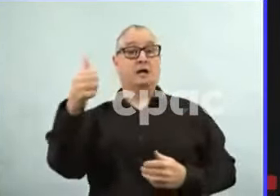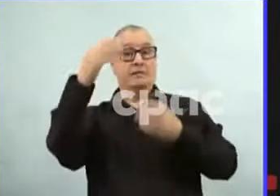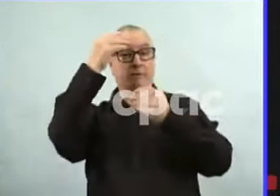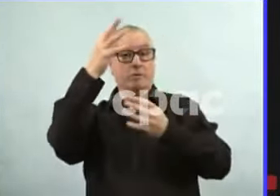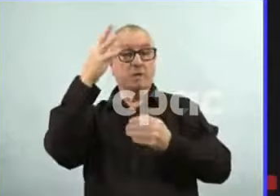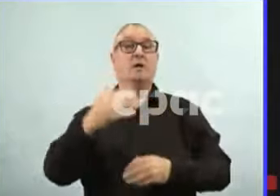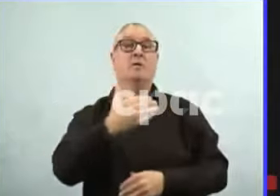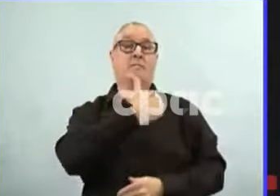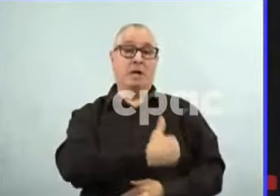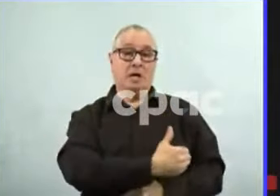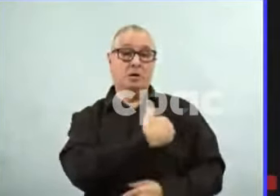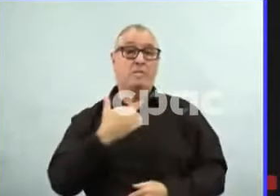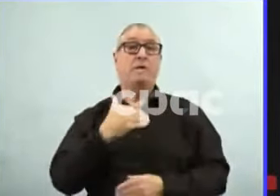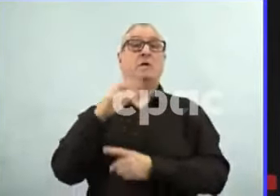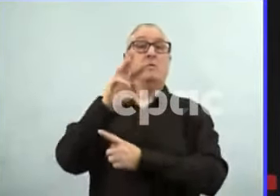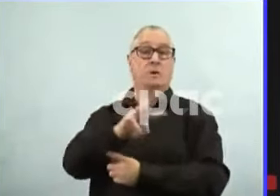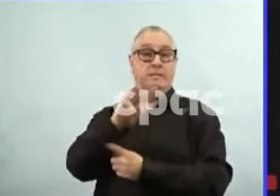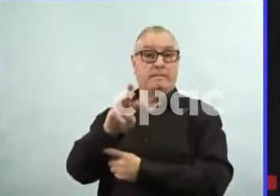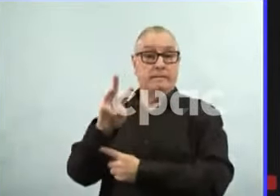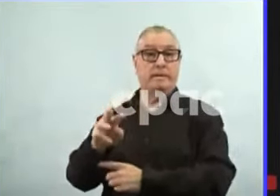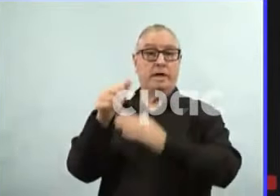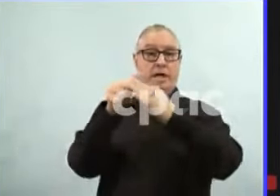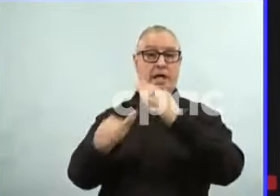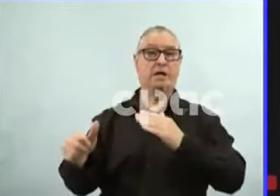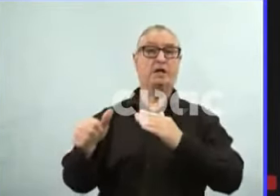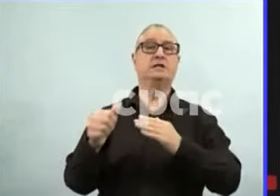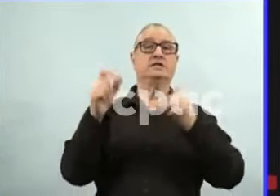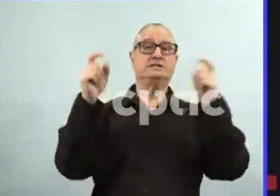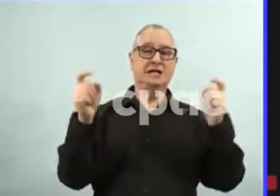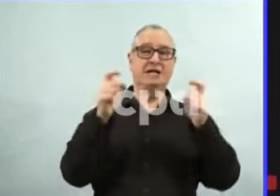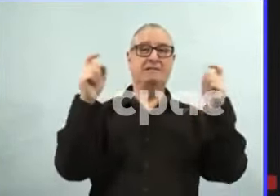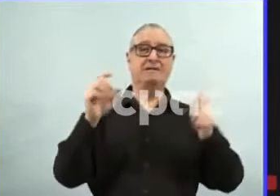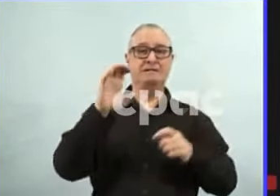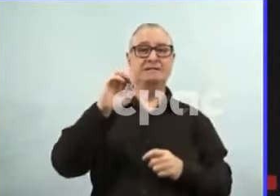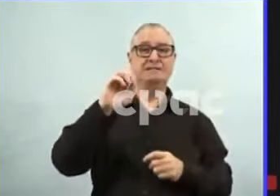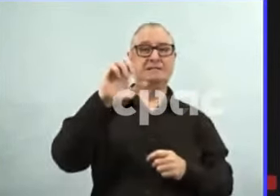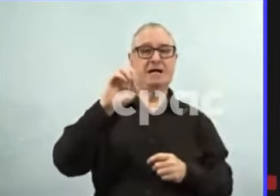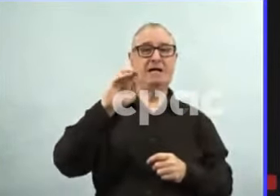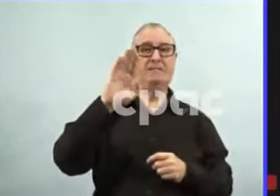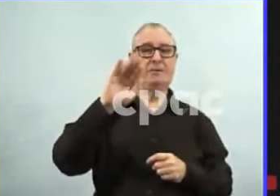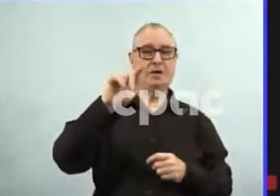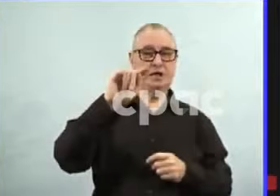COVID-19 website. Thank you and I will now pass it over to Dr. Reimer.